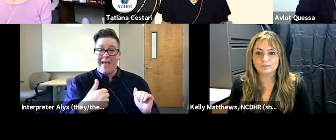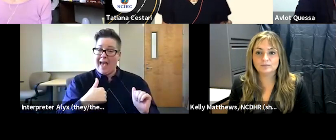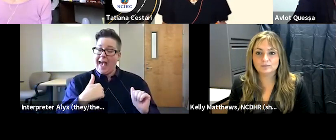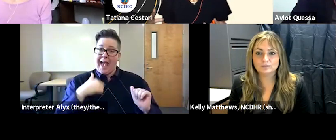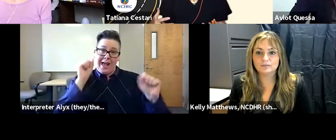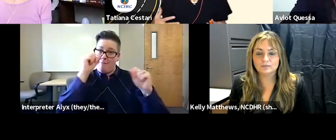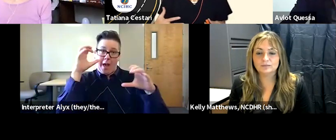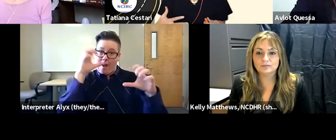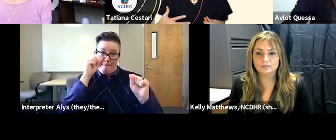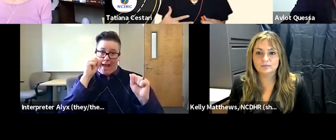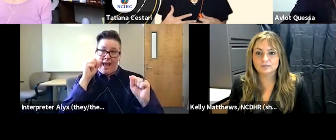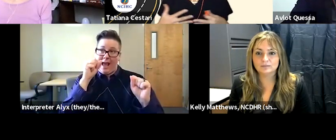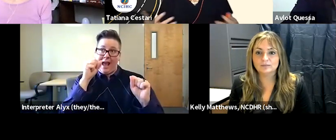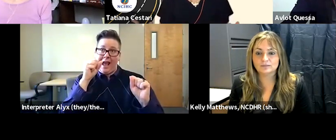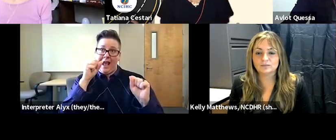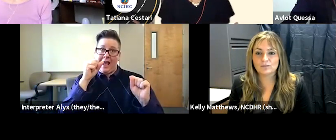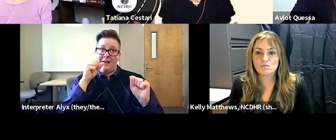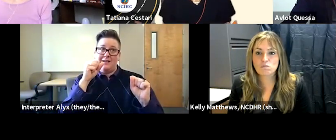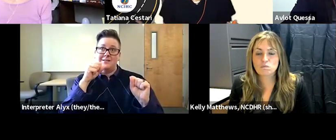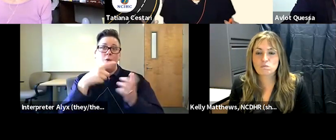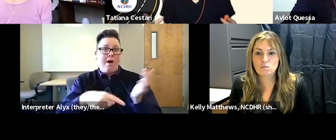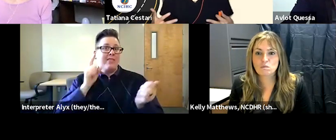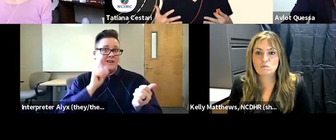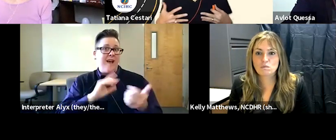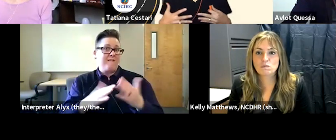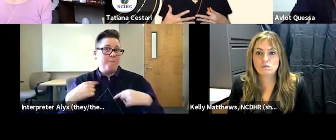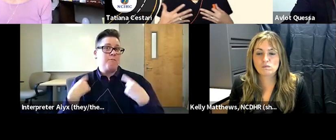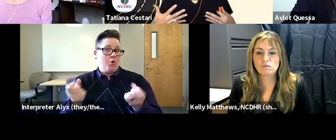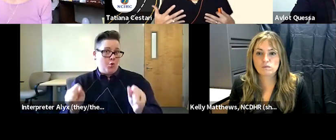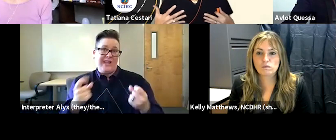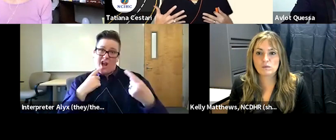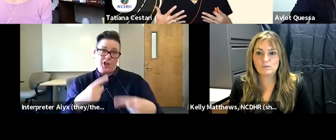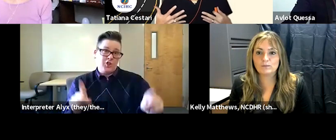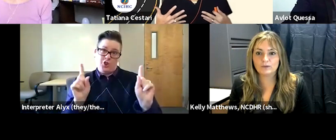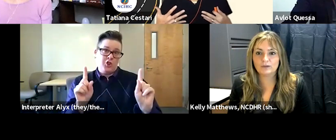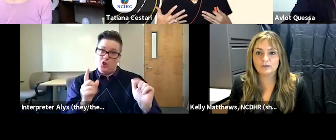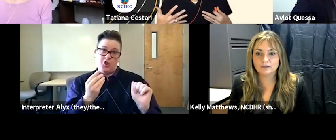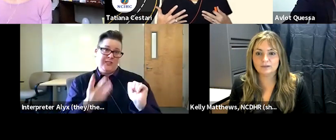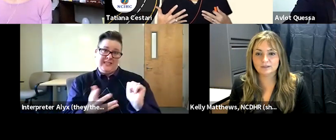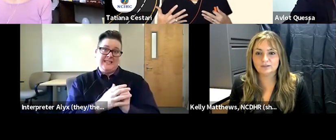as at at what the deaf community has been able to to